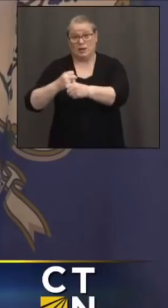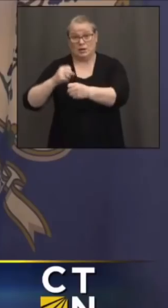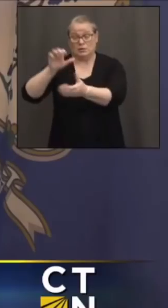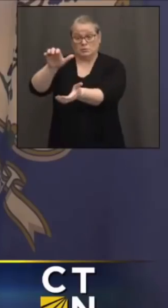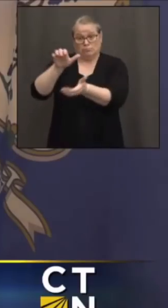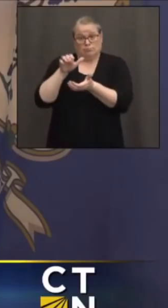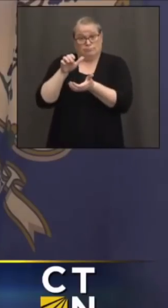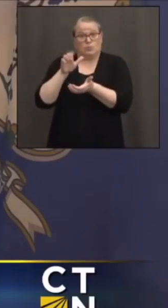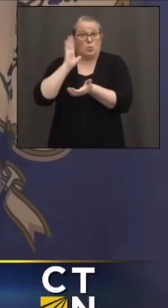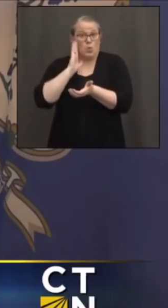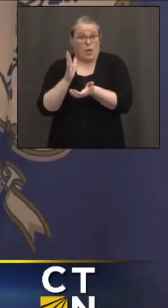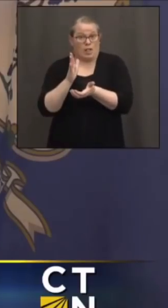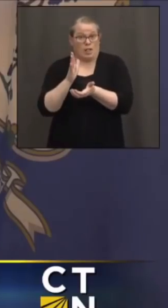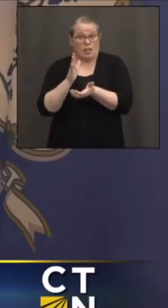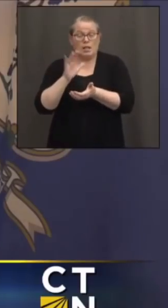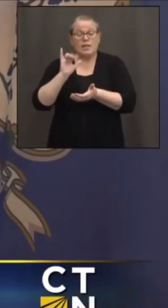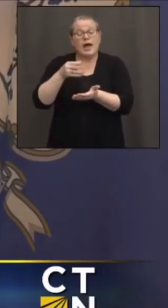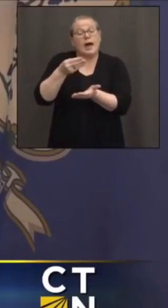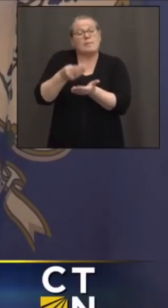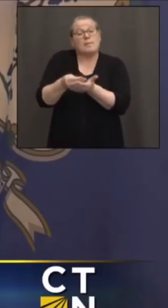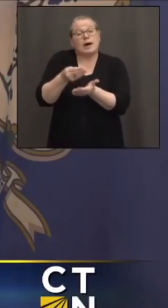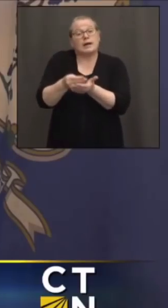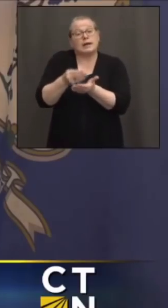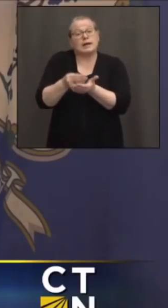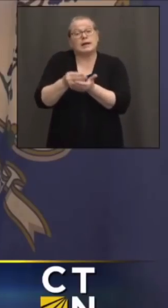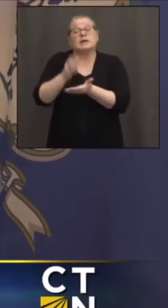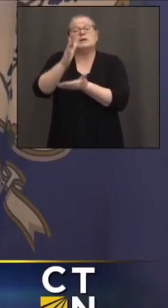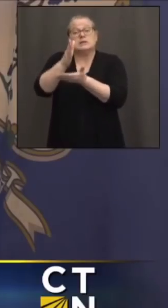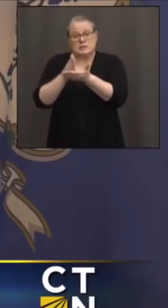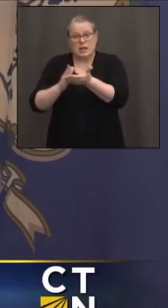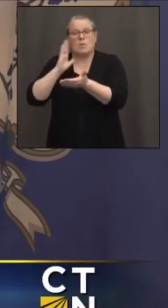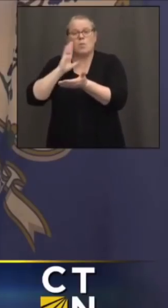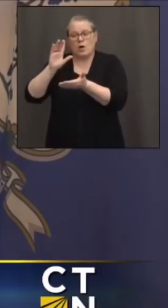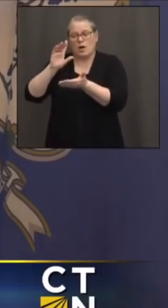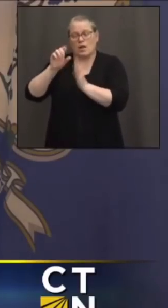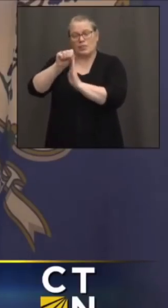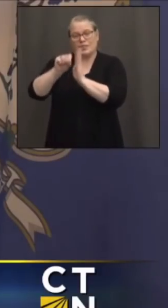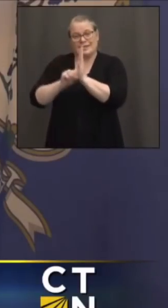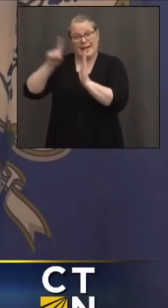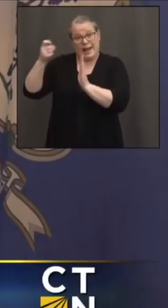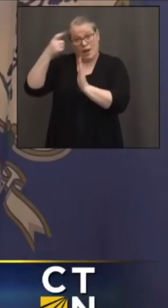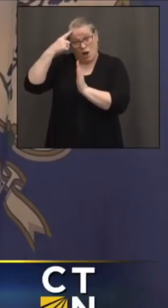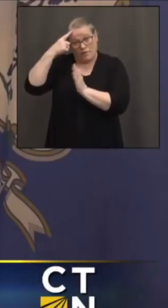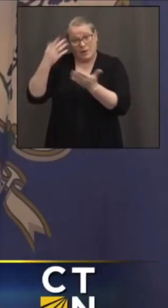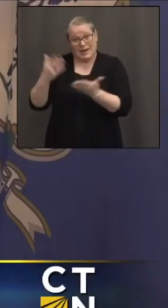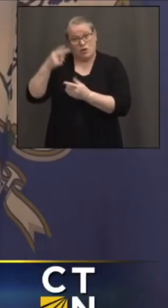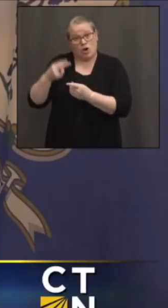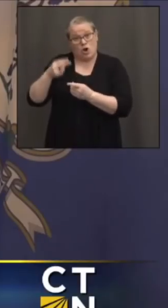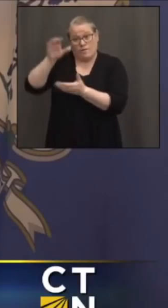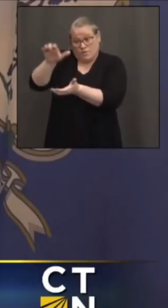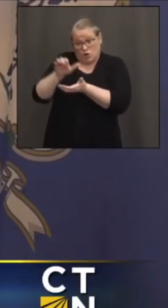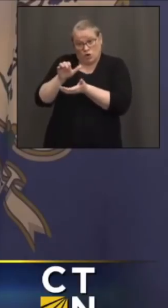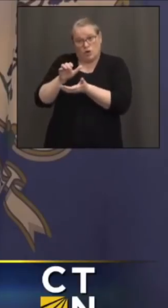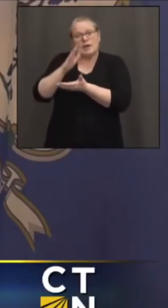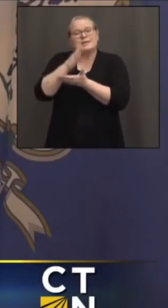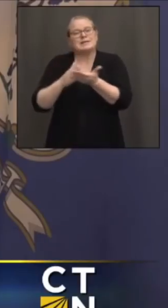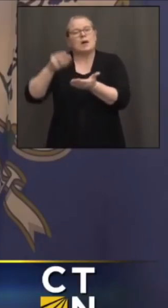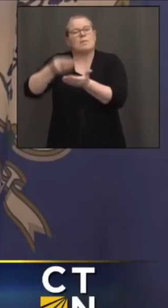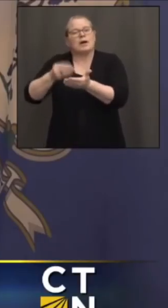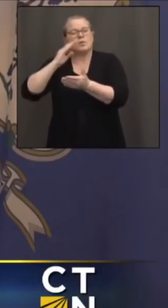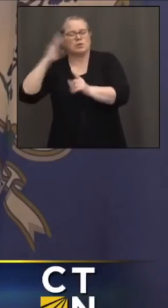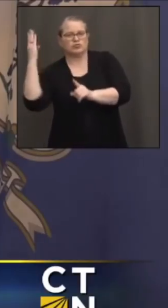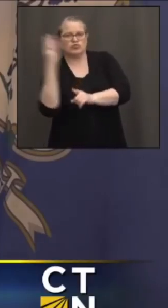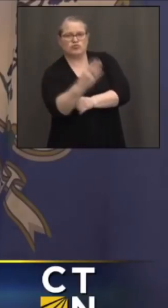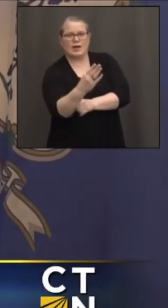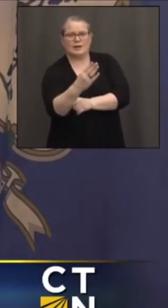some of it goes through the state government here in Hartford. Some of that money goes directly to our superintendents and to our schools.